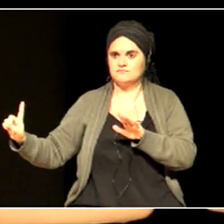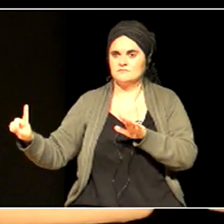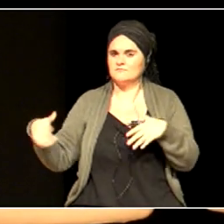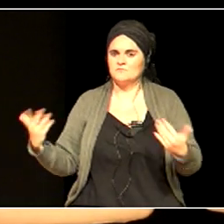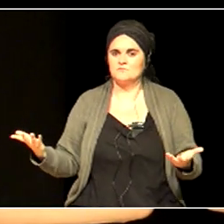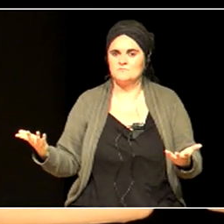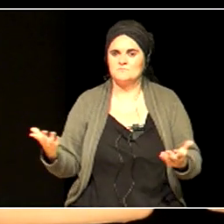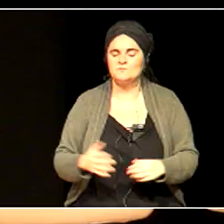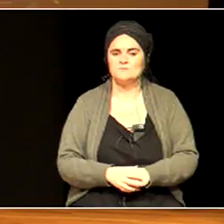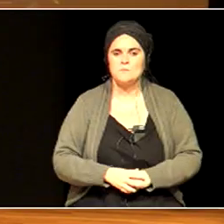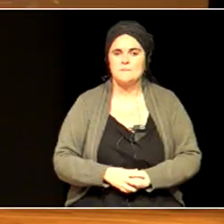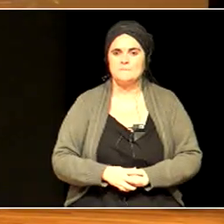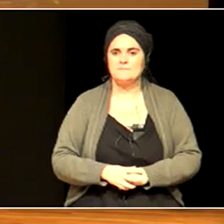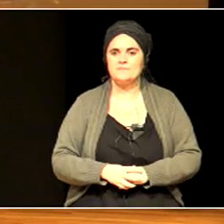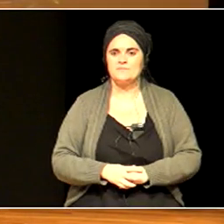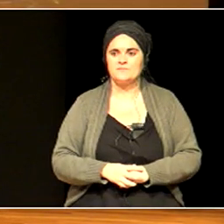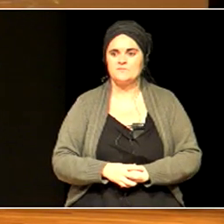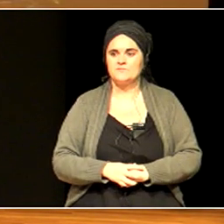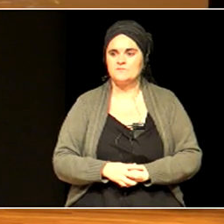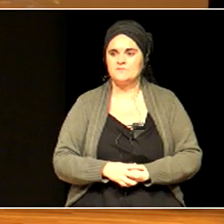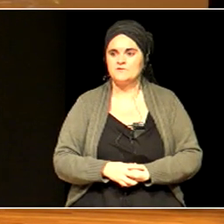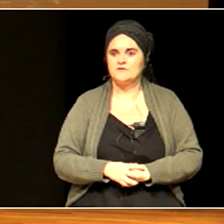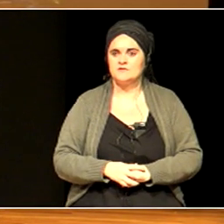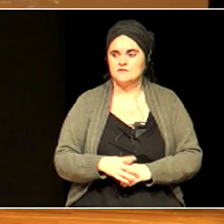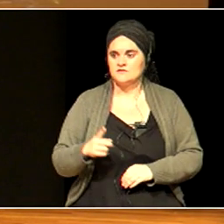You know, I come from... This is my city, Cambridge.